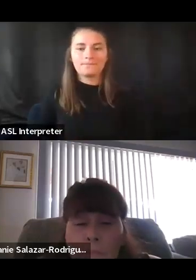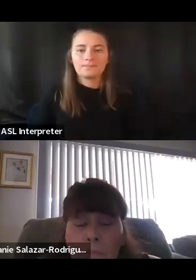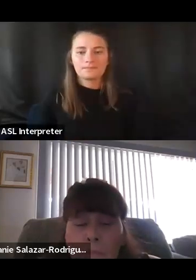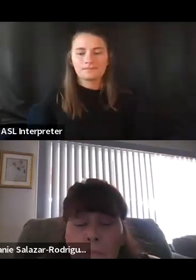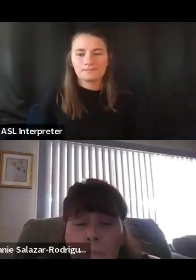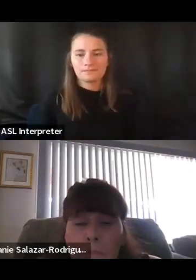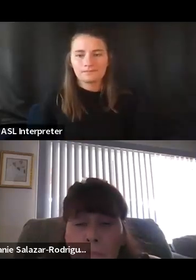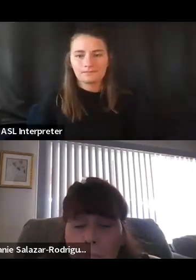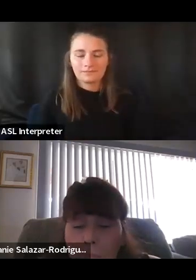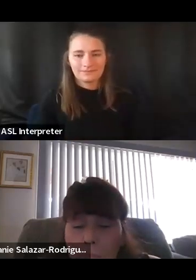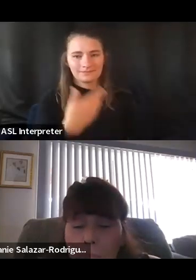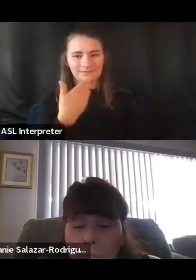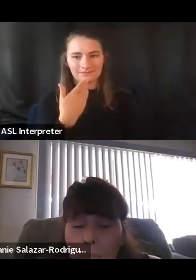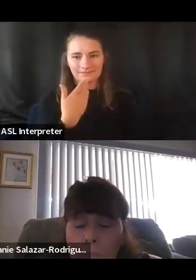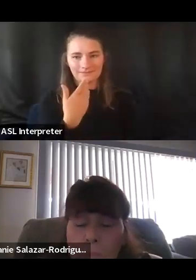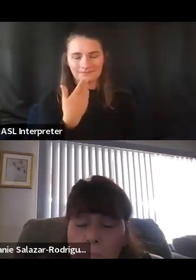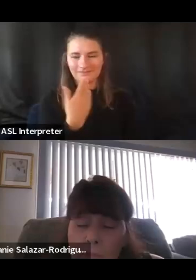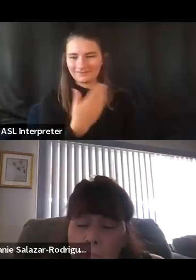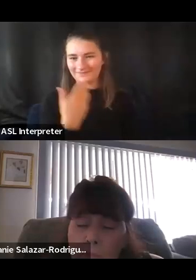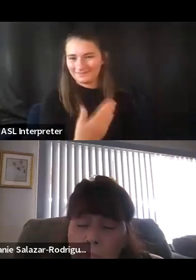Thank you for that fabulous introduction.